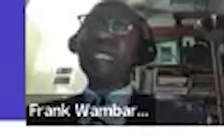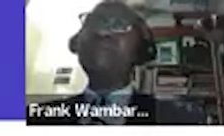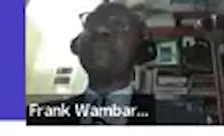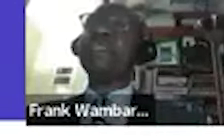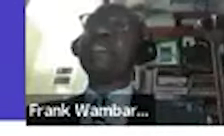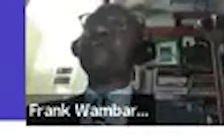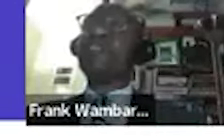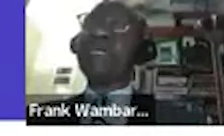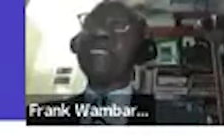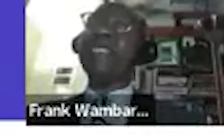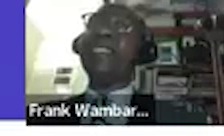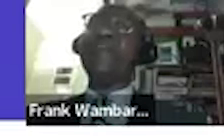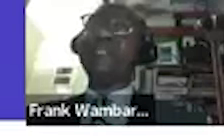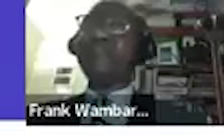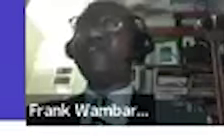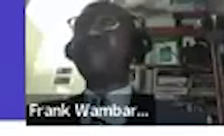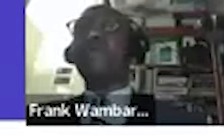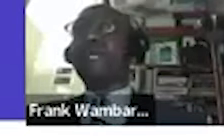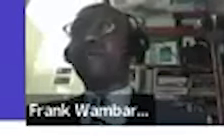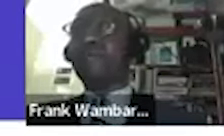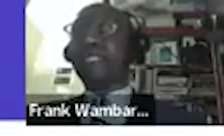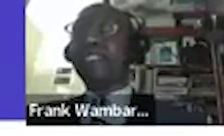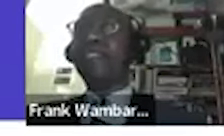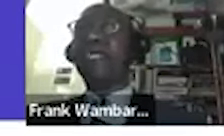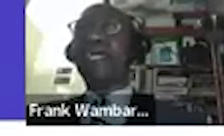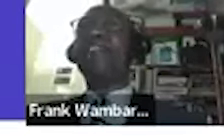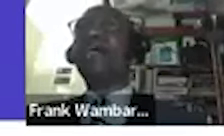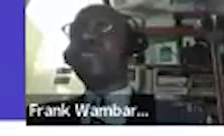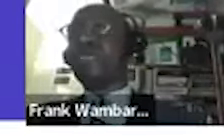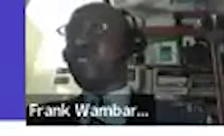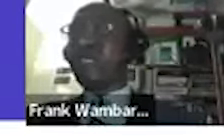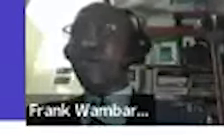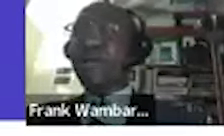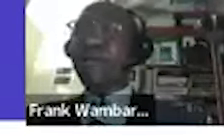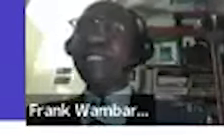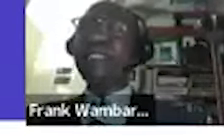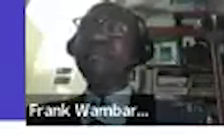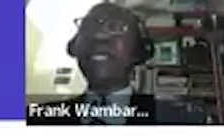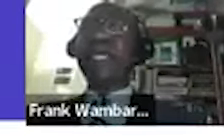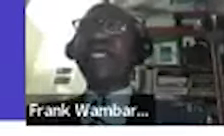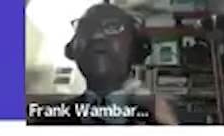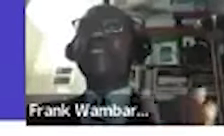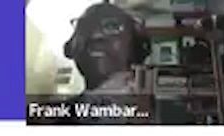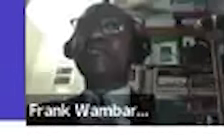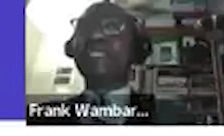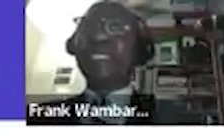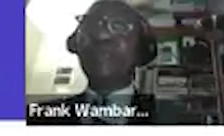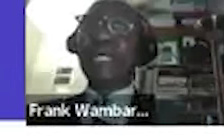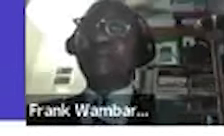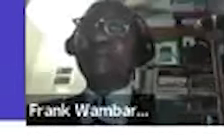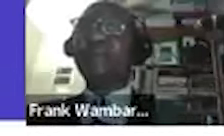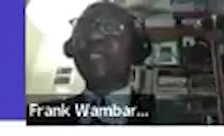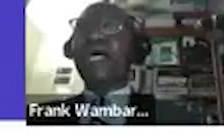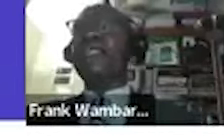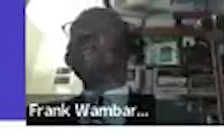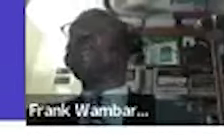about somebody then they automatically have to give you a work permit and that's how he got to the work permit and now he's settled and he's